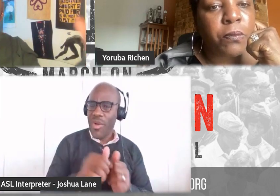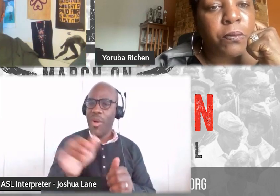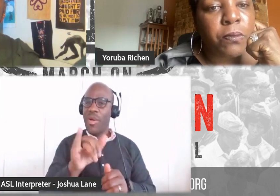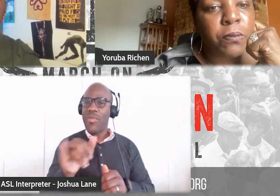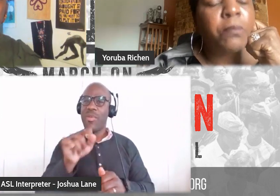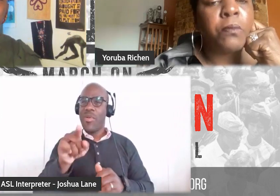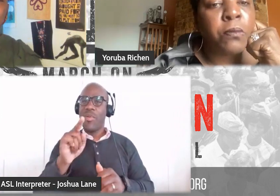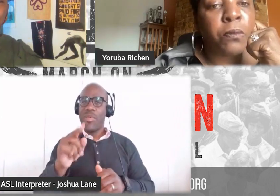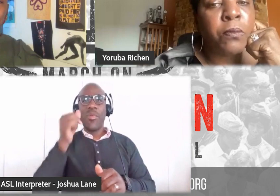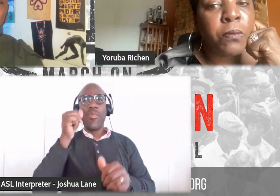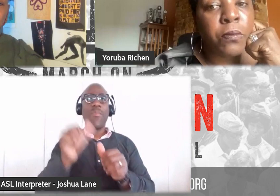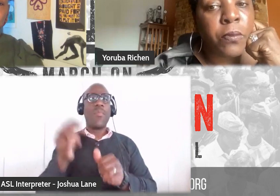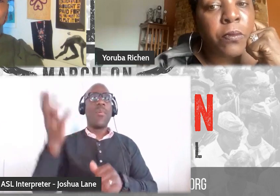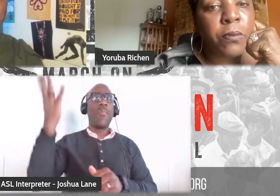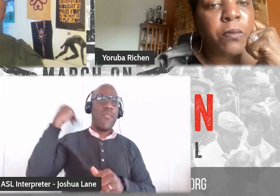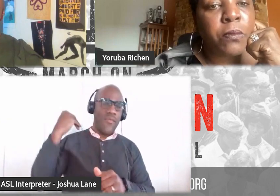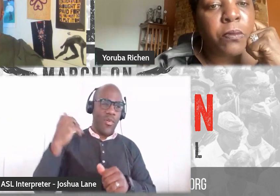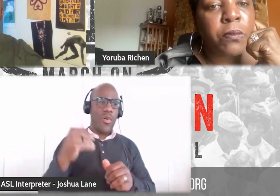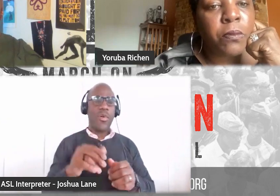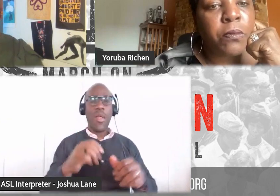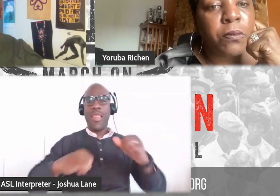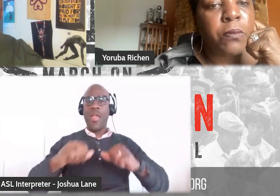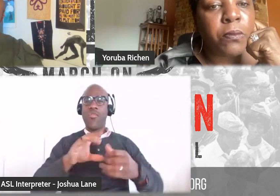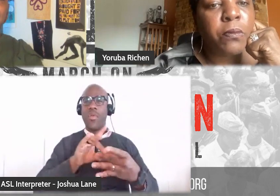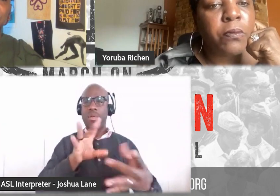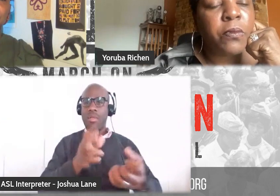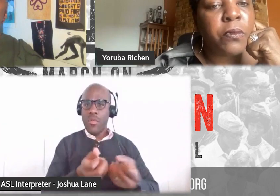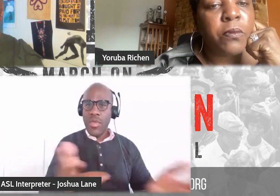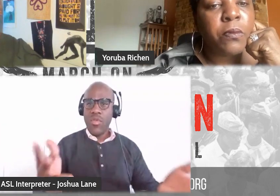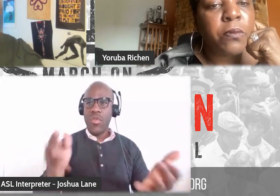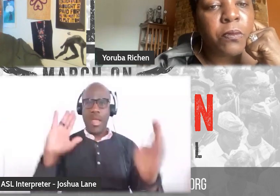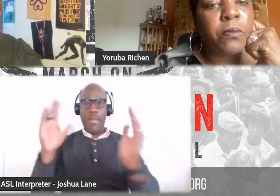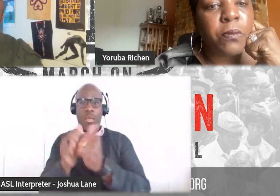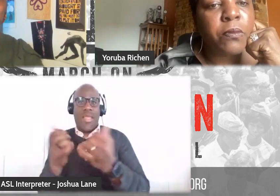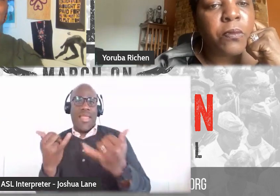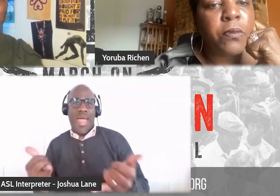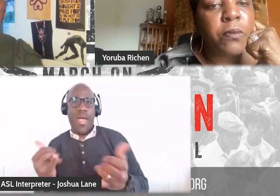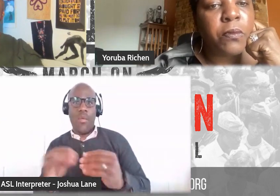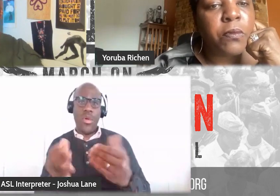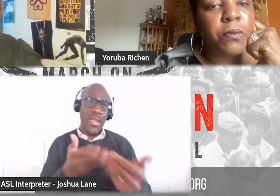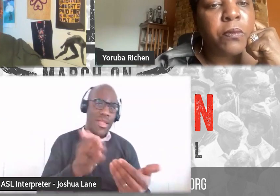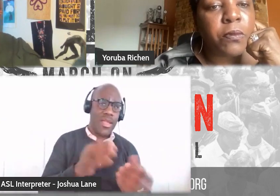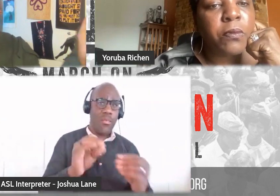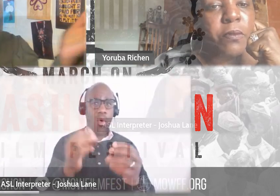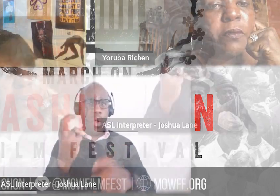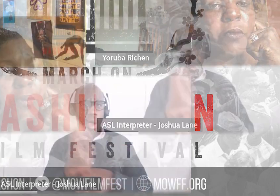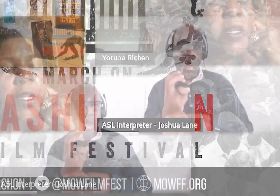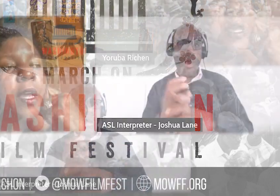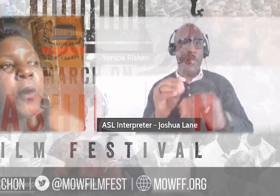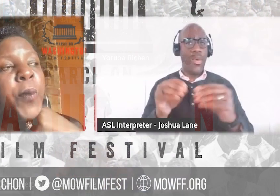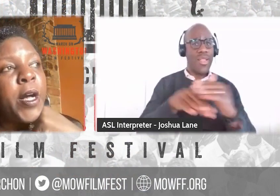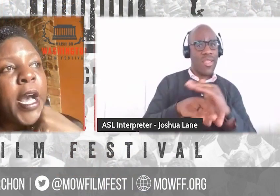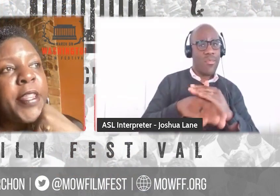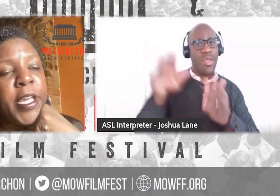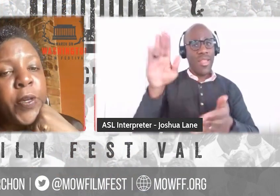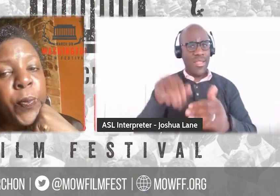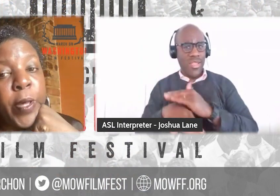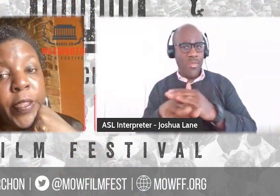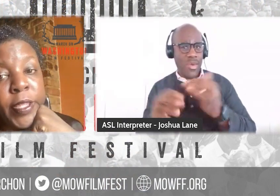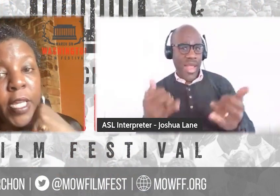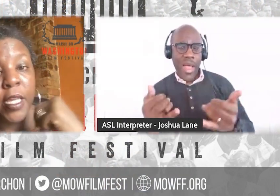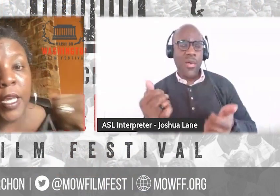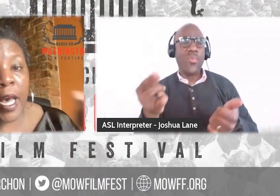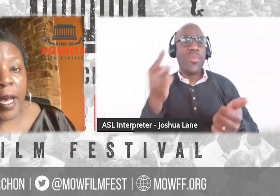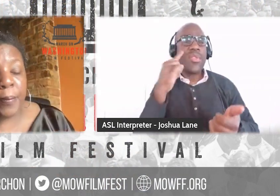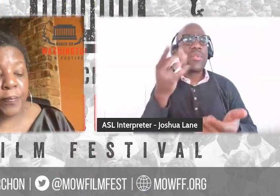cons from back when you did theatrical distribution to this now? Easier, harder, more accessible, less? What? Well, I think